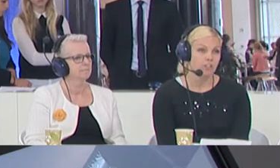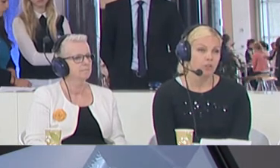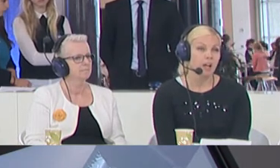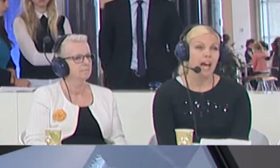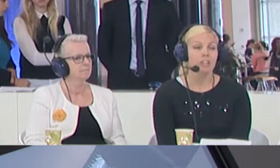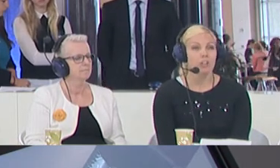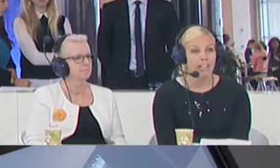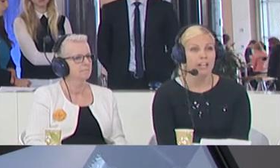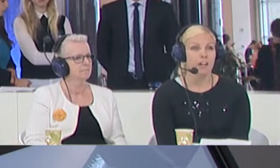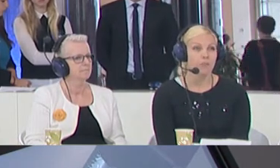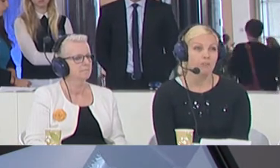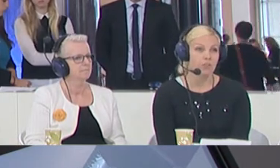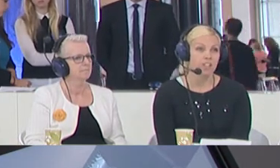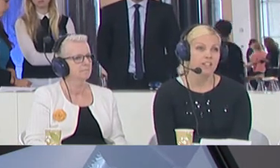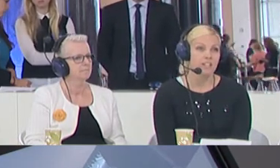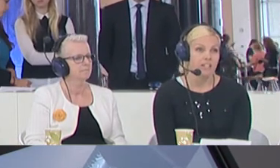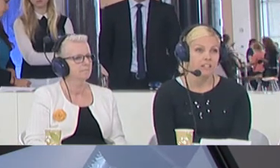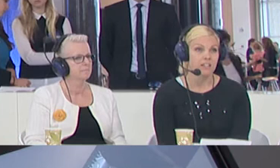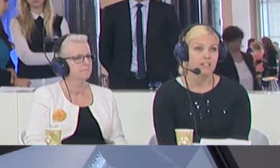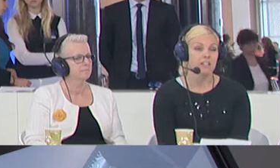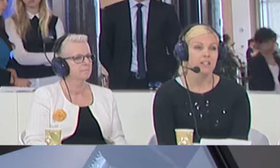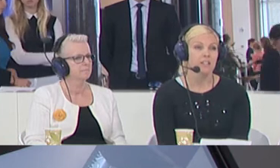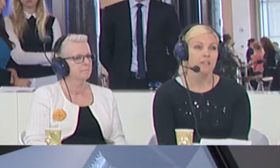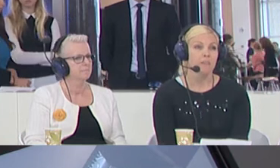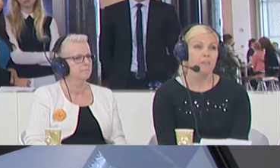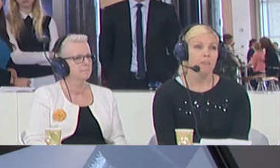broader view and look at other refugees in the east.